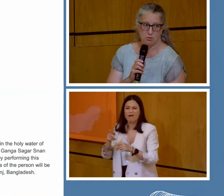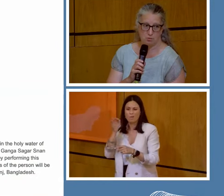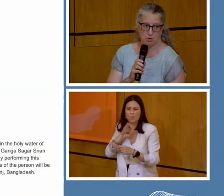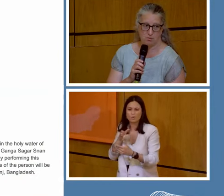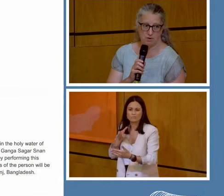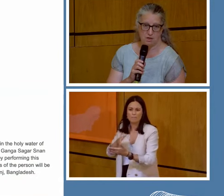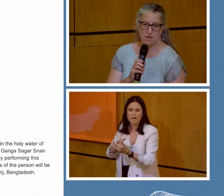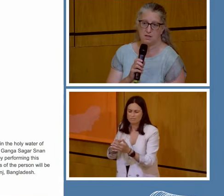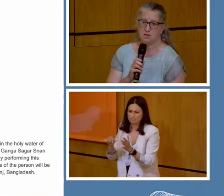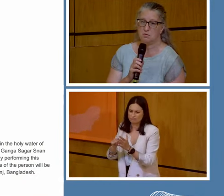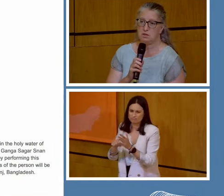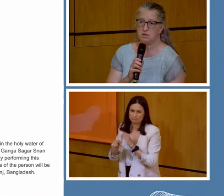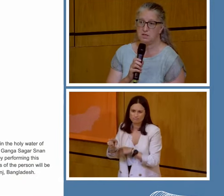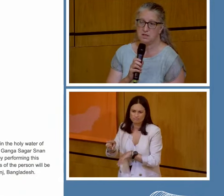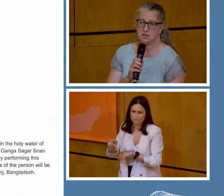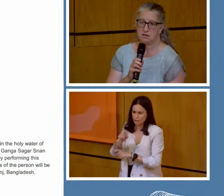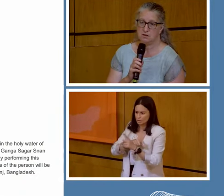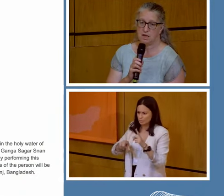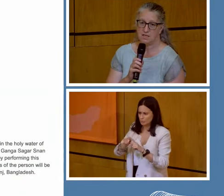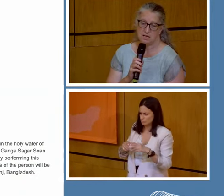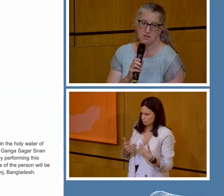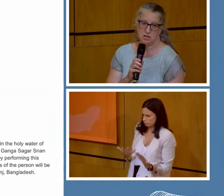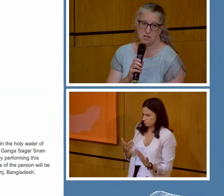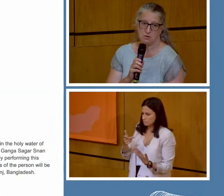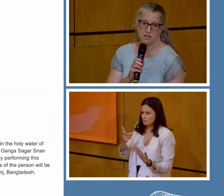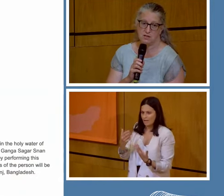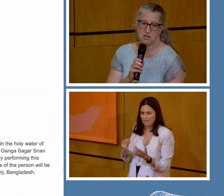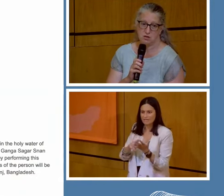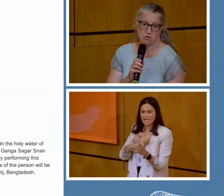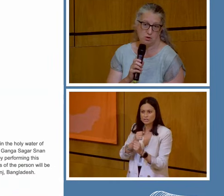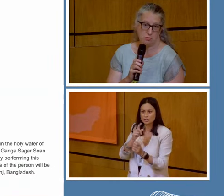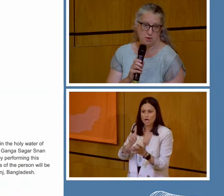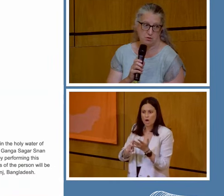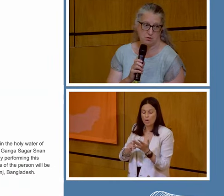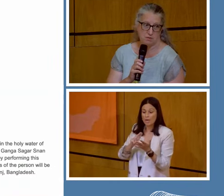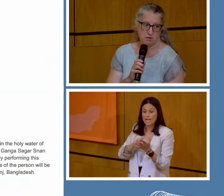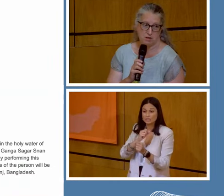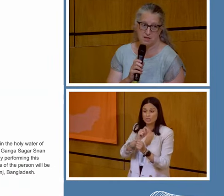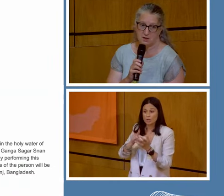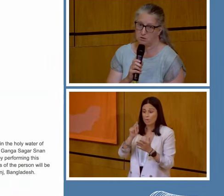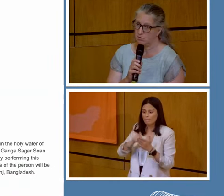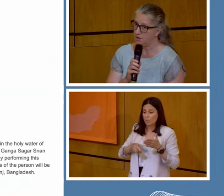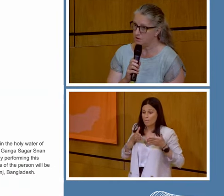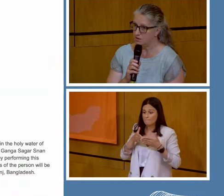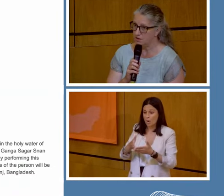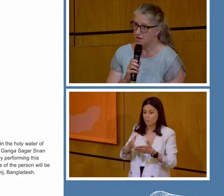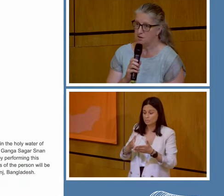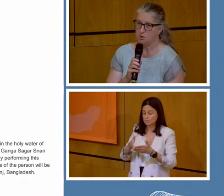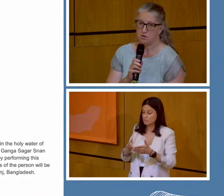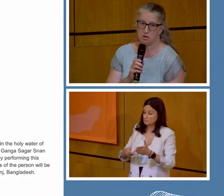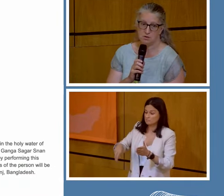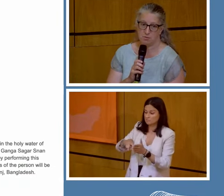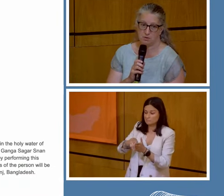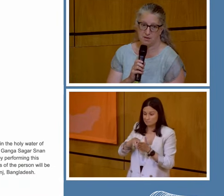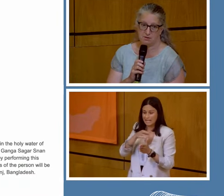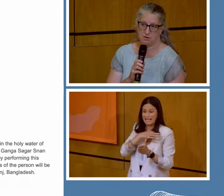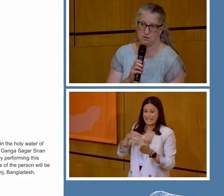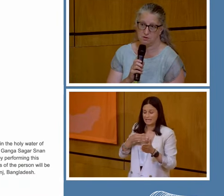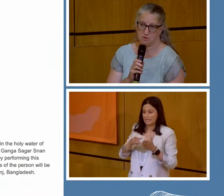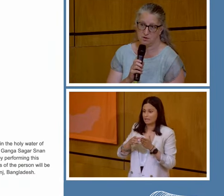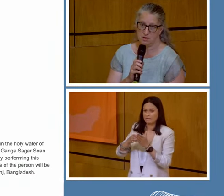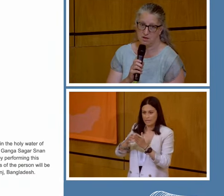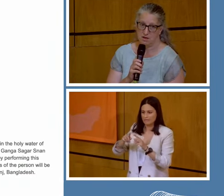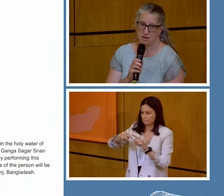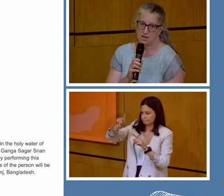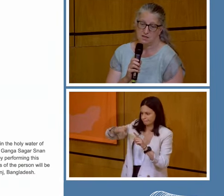as a problem. The community has an NGO. The NGO got a boat. They put a clinic on the boat. The boat goes up and down